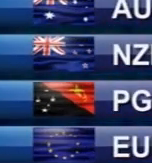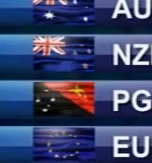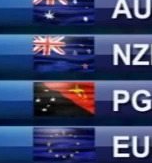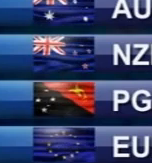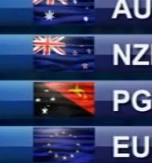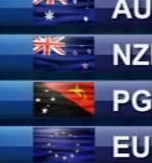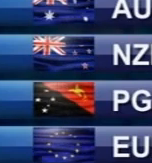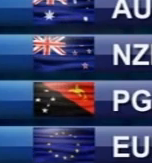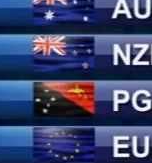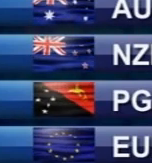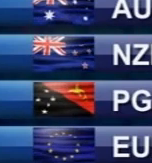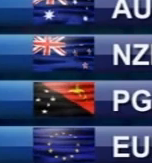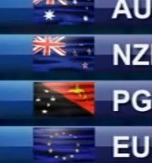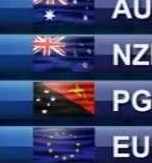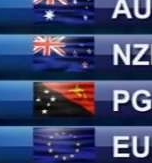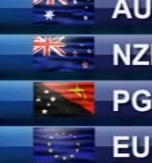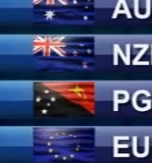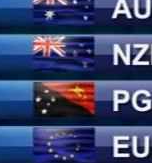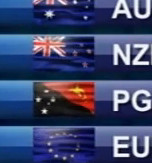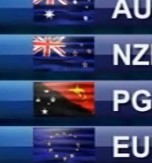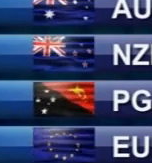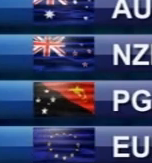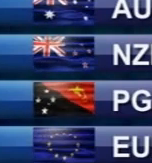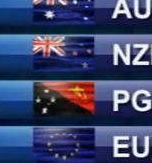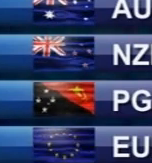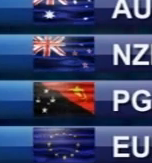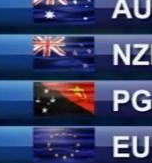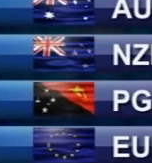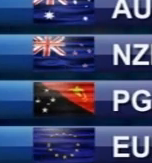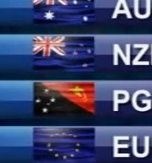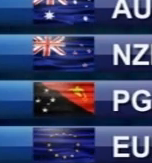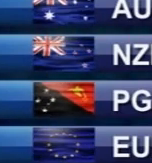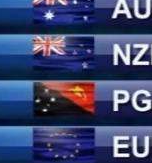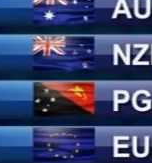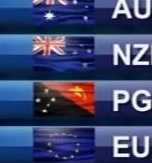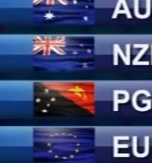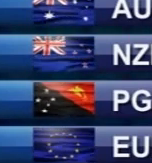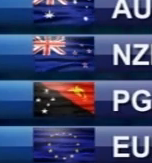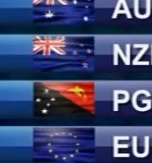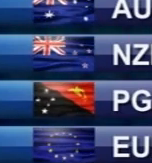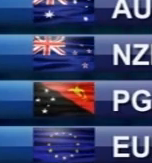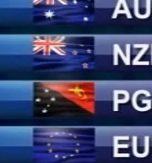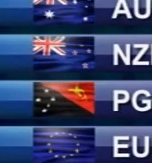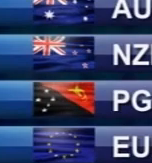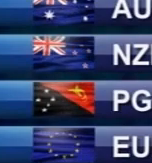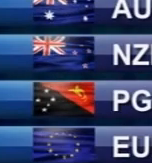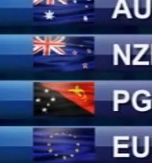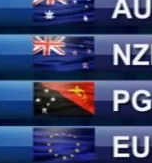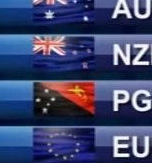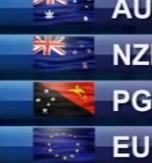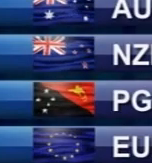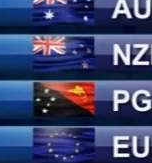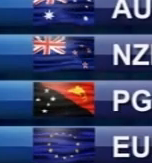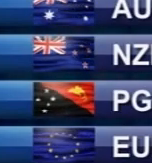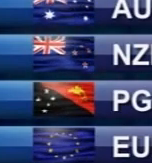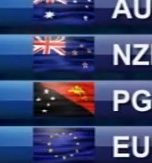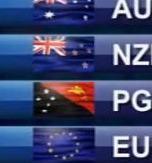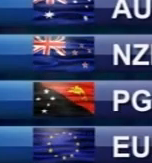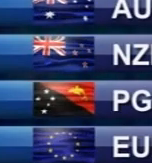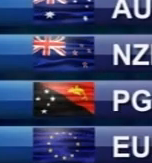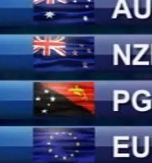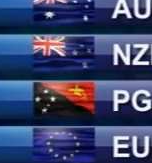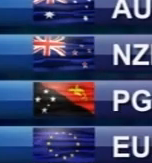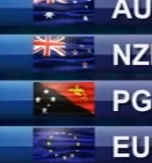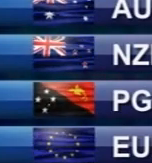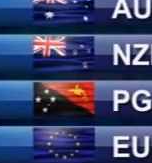Today, the Sangamoli rose against the Chinese one and the greenback, as well as all the other currencies we cover. But for two, the Aussie